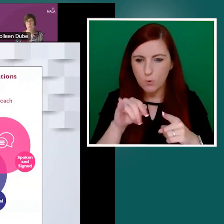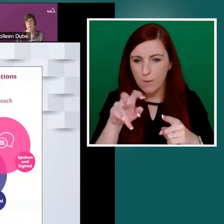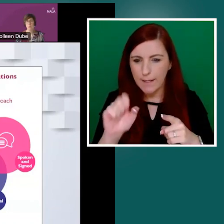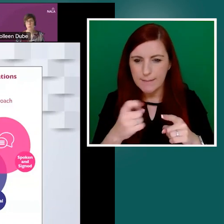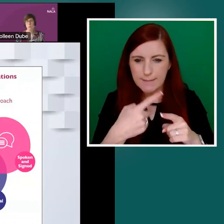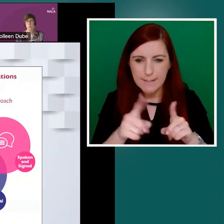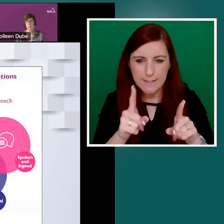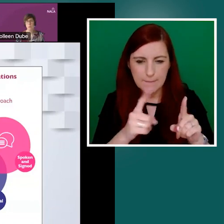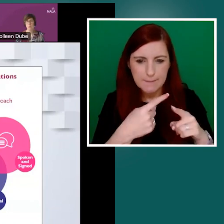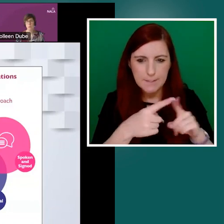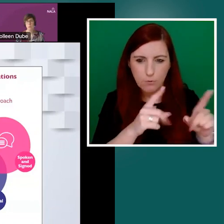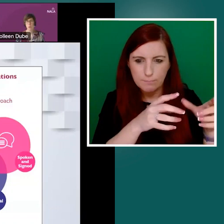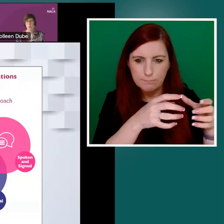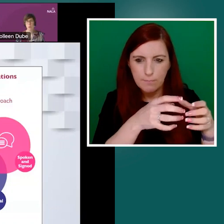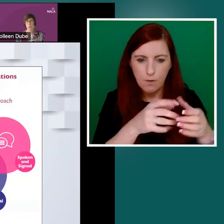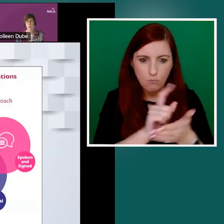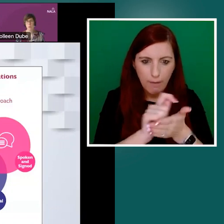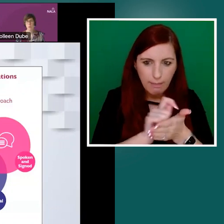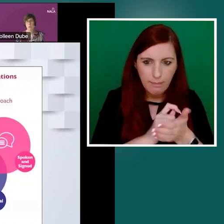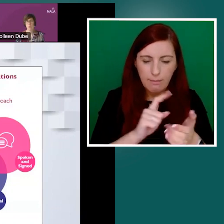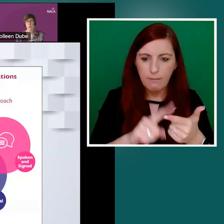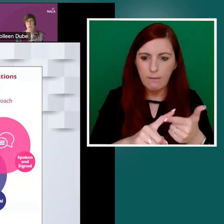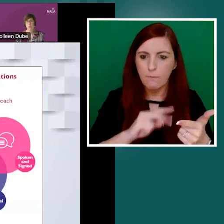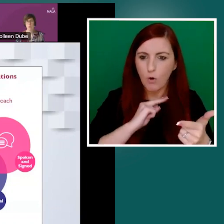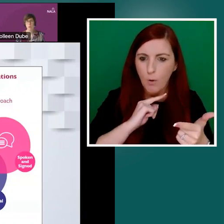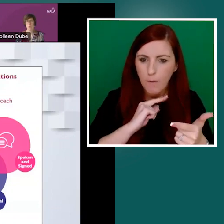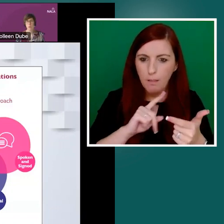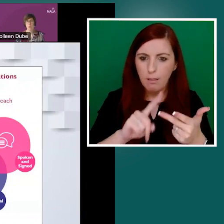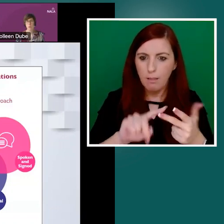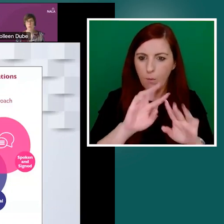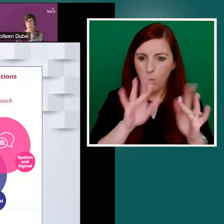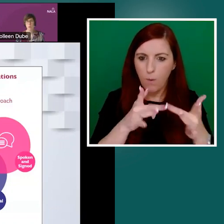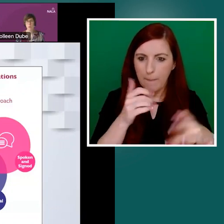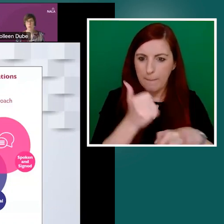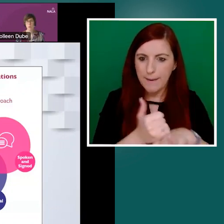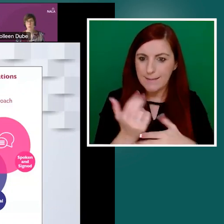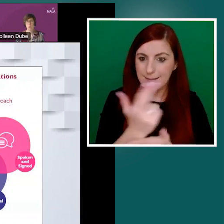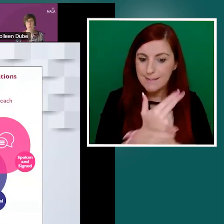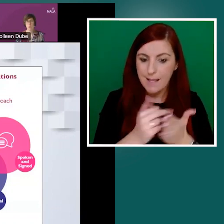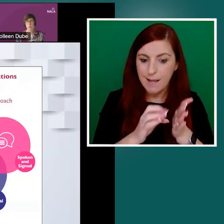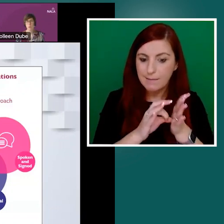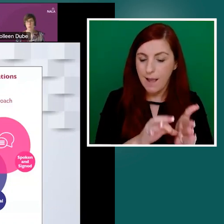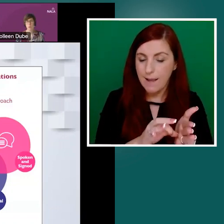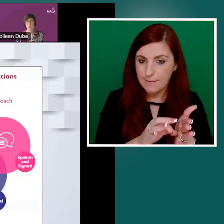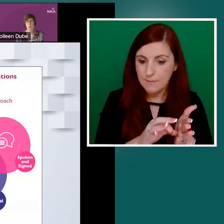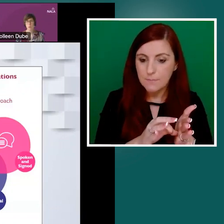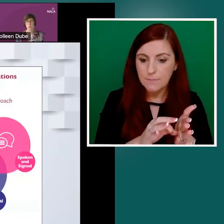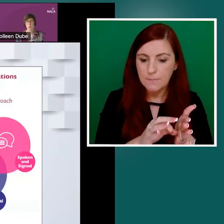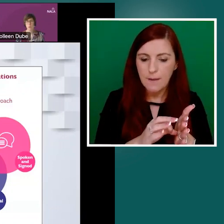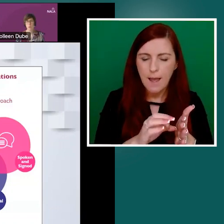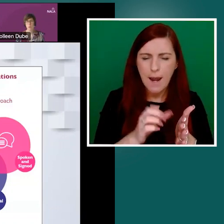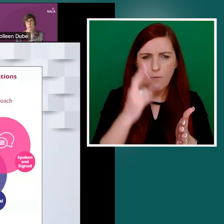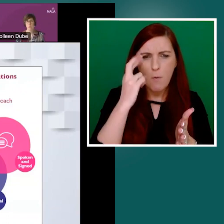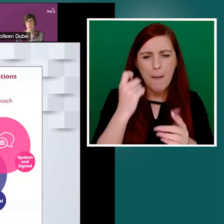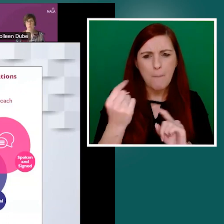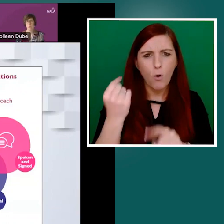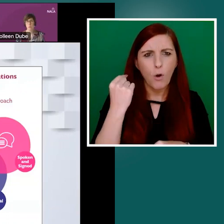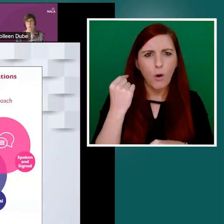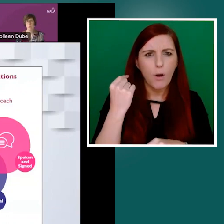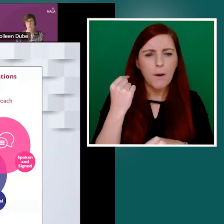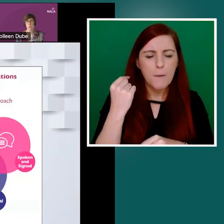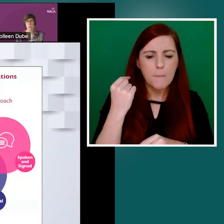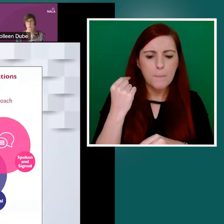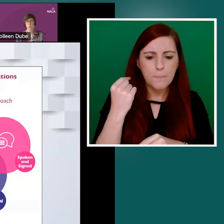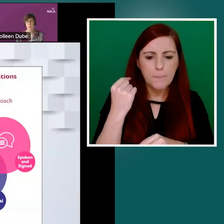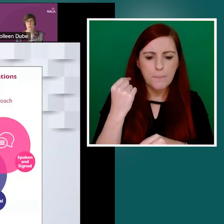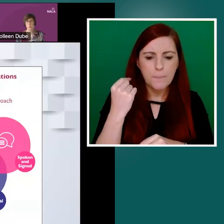guidance. And I recall this just a brief story to share from chairing one of